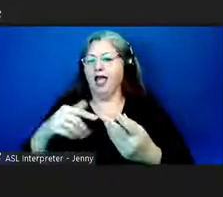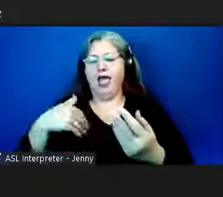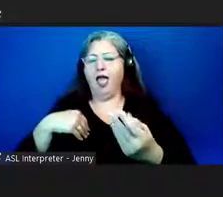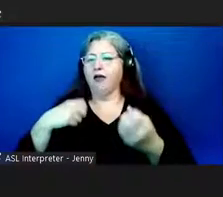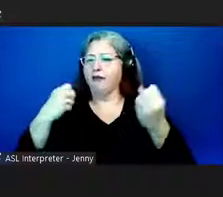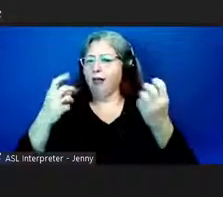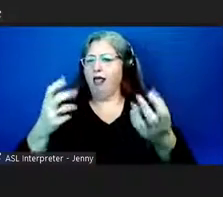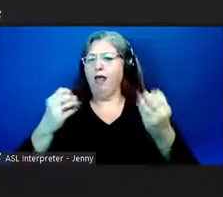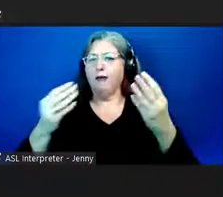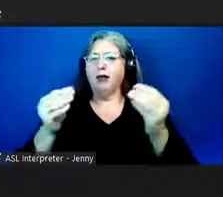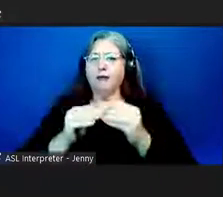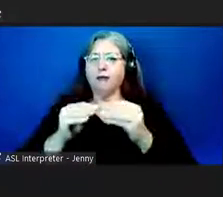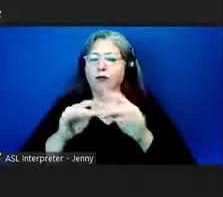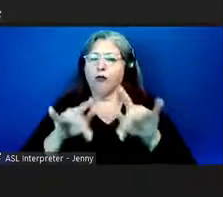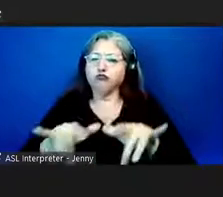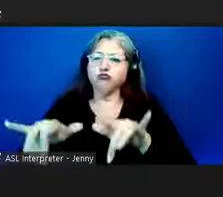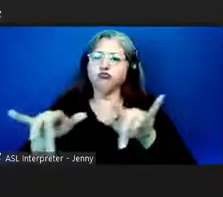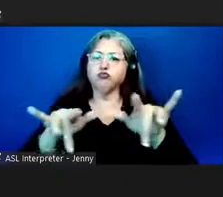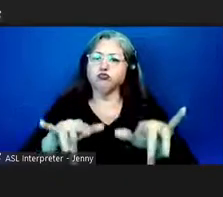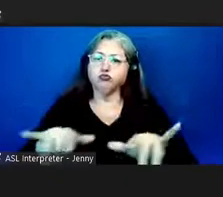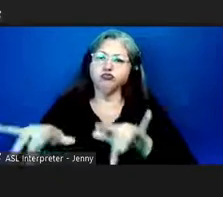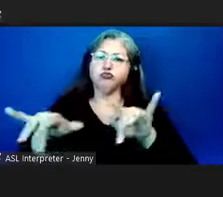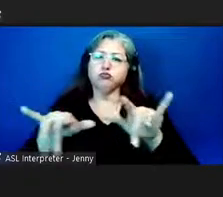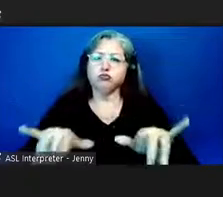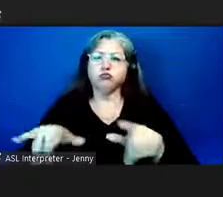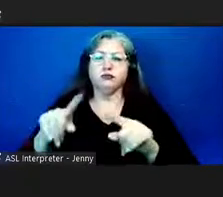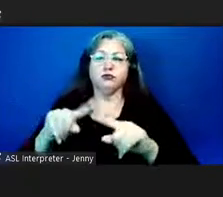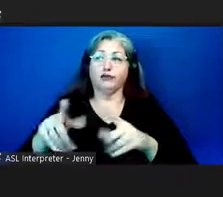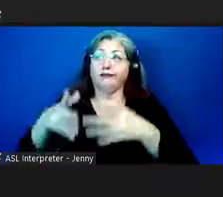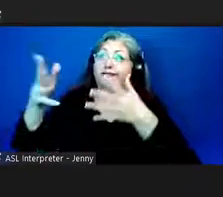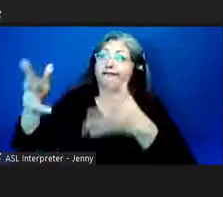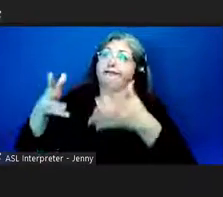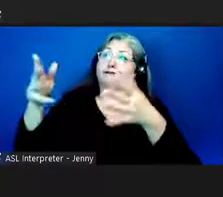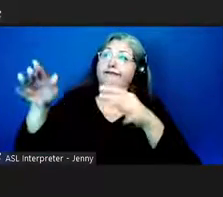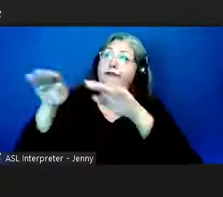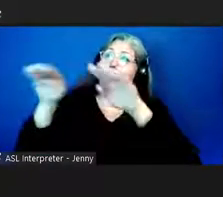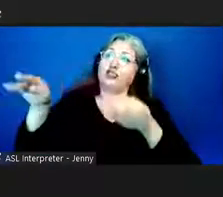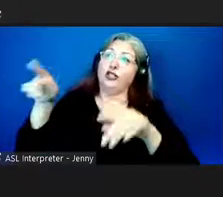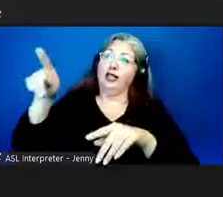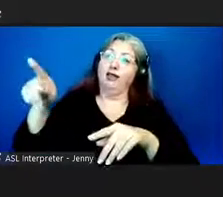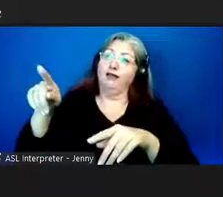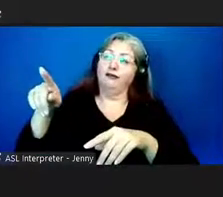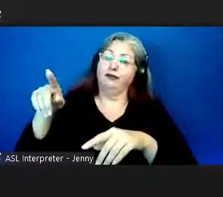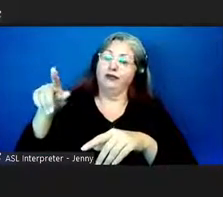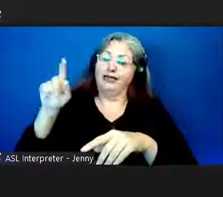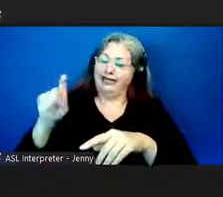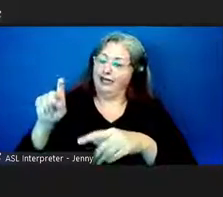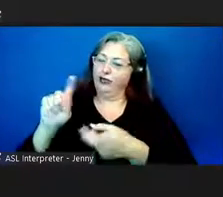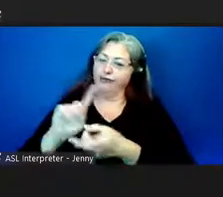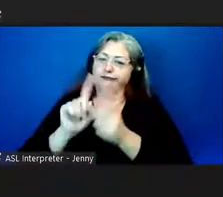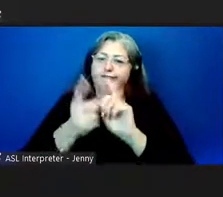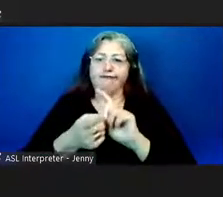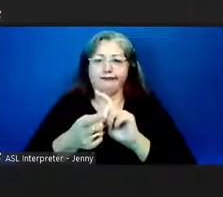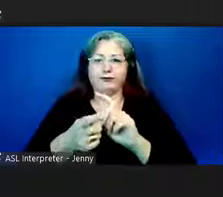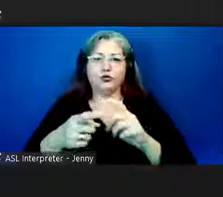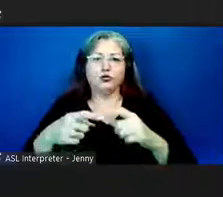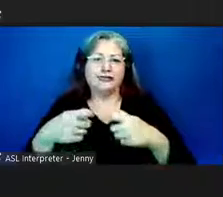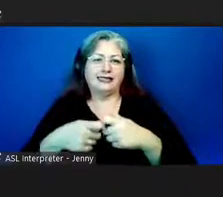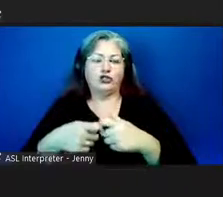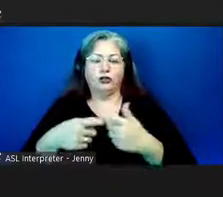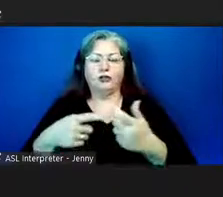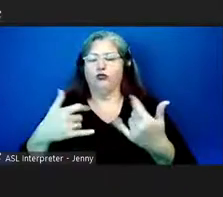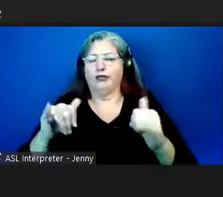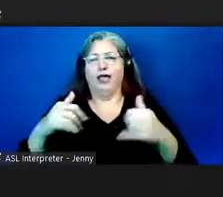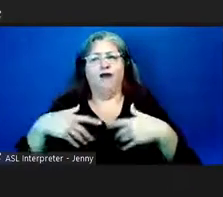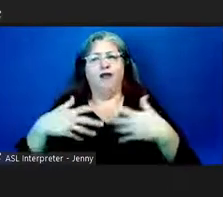recordings that were that are just sitting on the shelf in their original form that needs to be digitized so we have lots of work